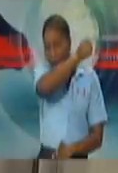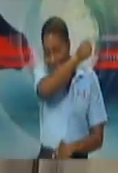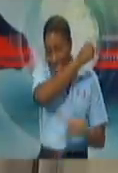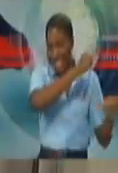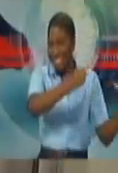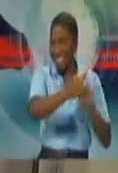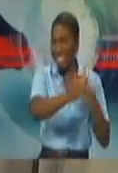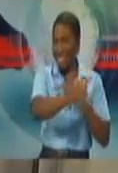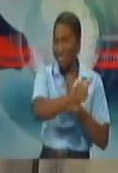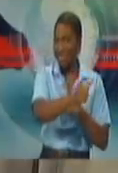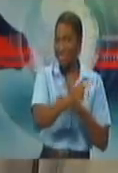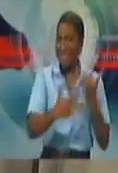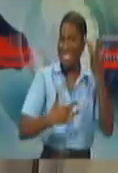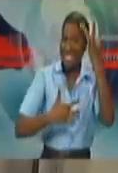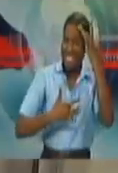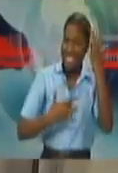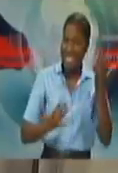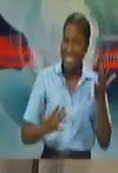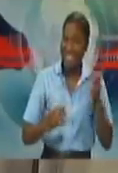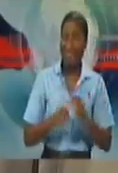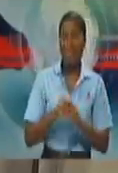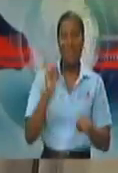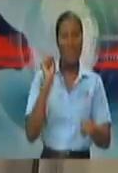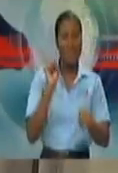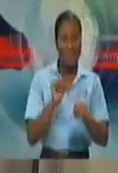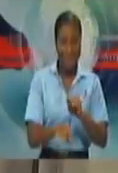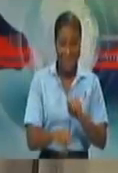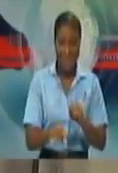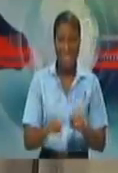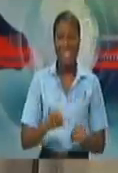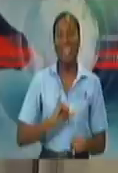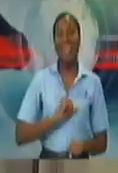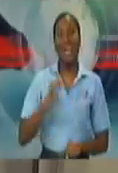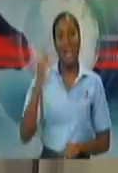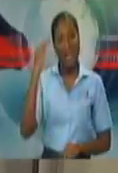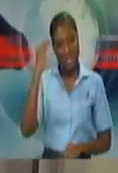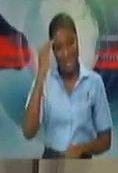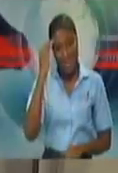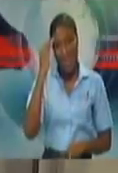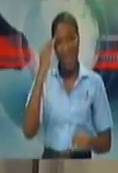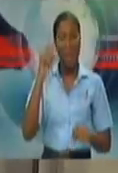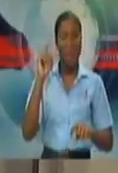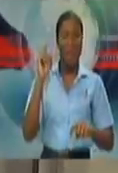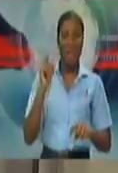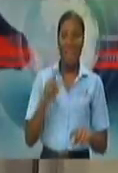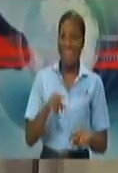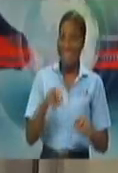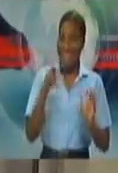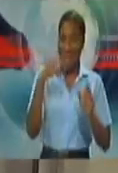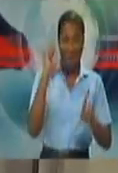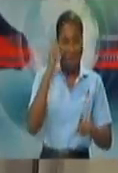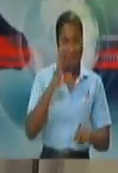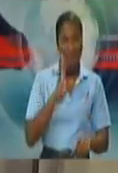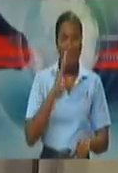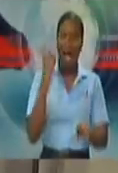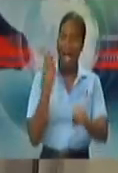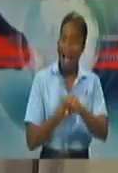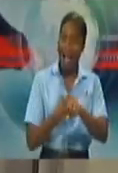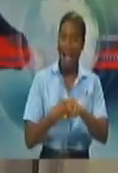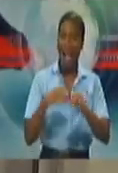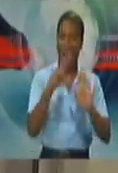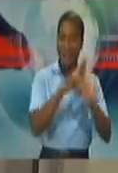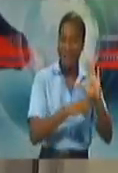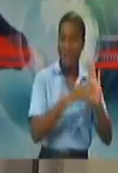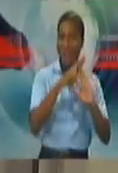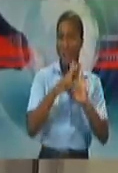thing is going to throw up a lot of permutations and combinations. What I could tell you as far as the homes are concerned